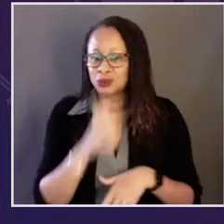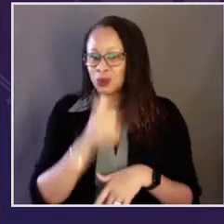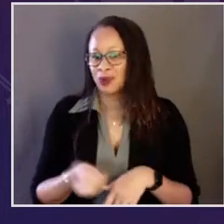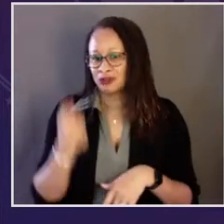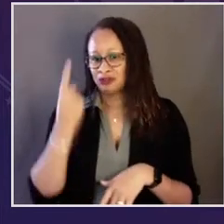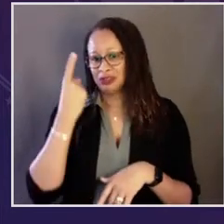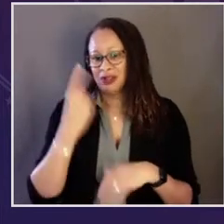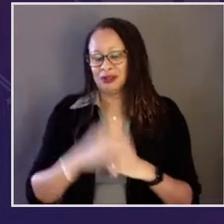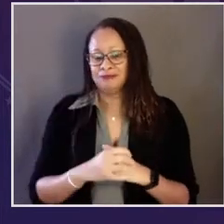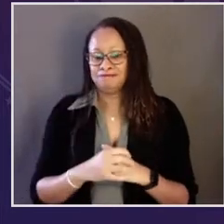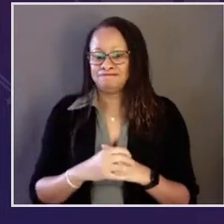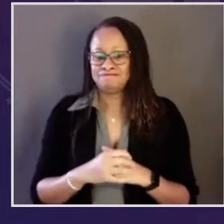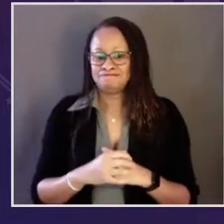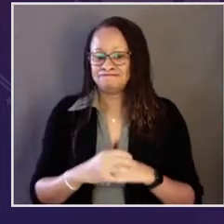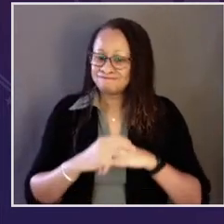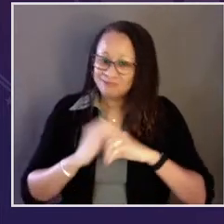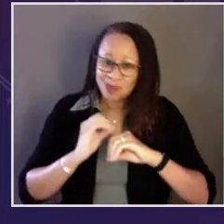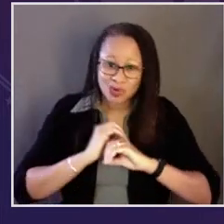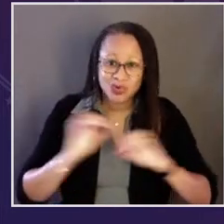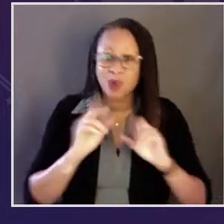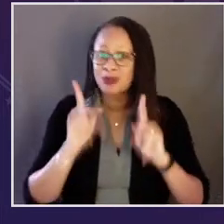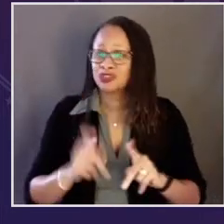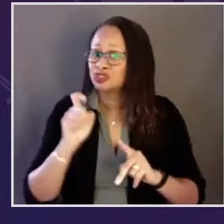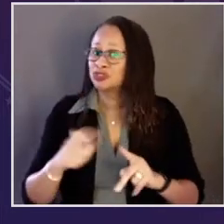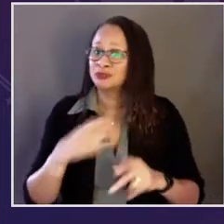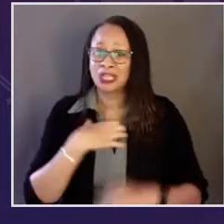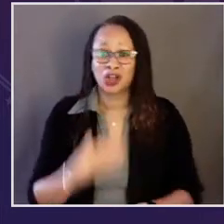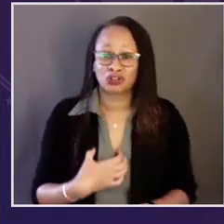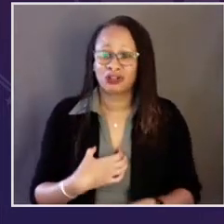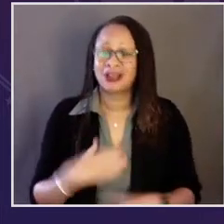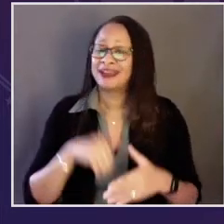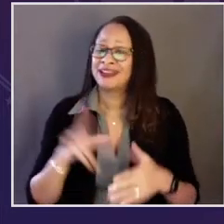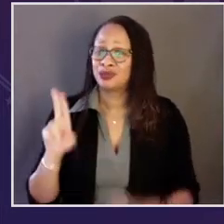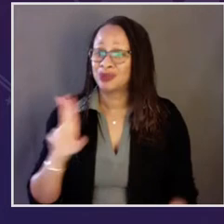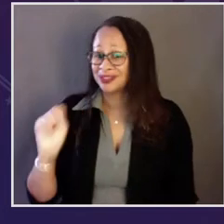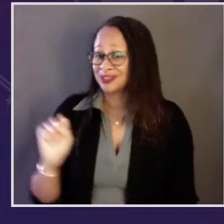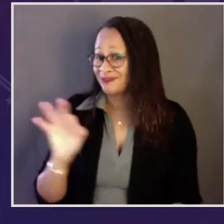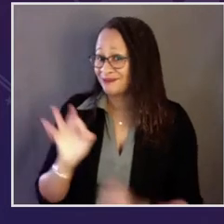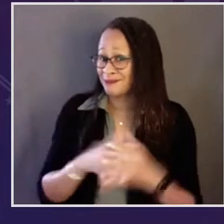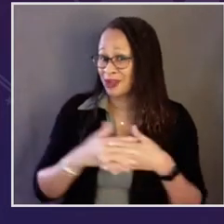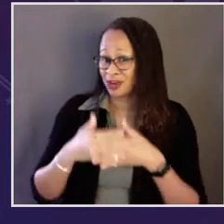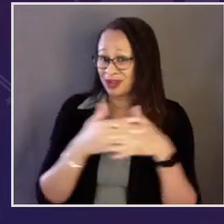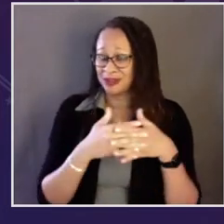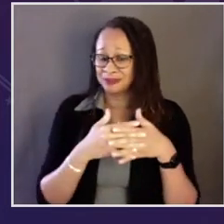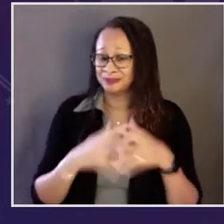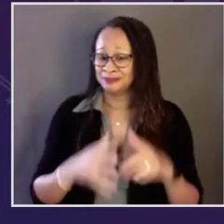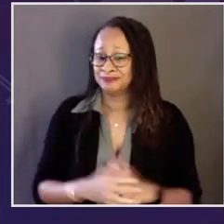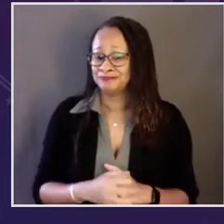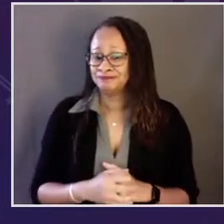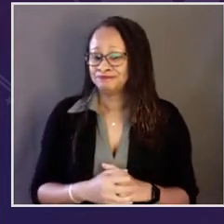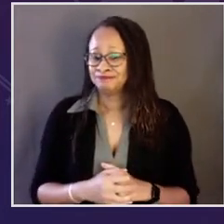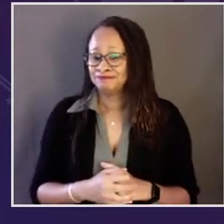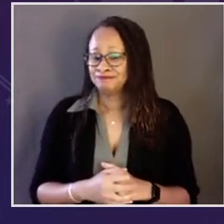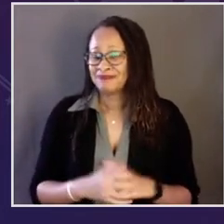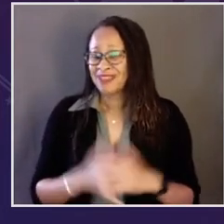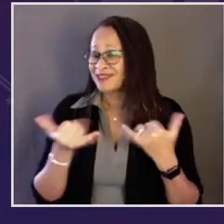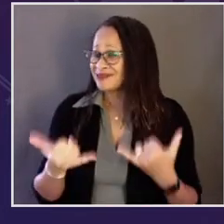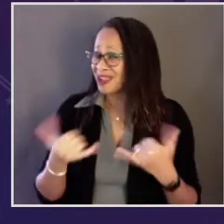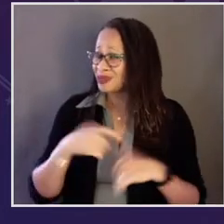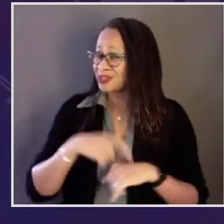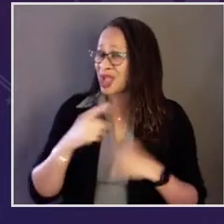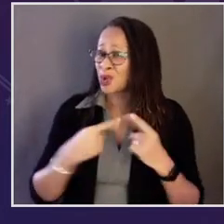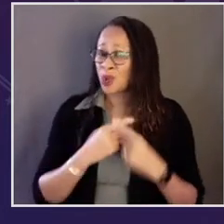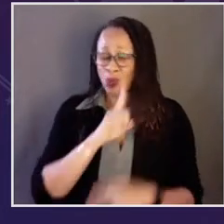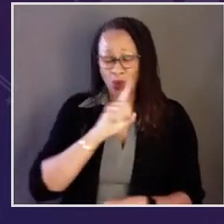past week, we need leaders who understand that no one should go hungry in the